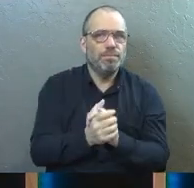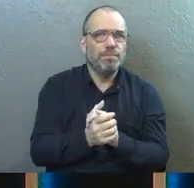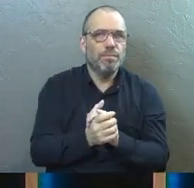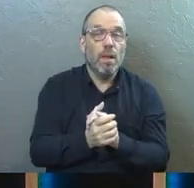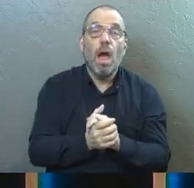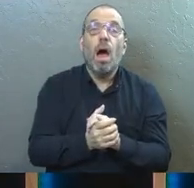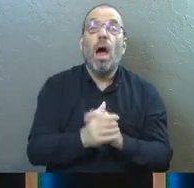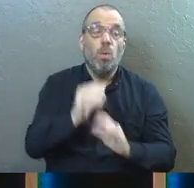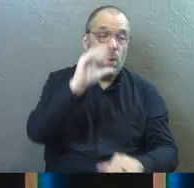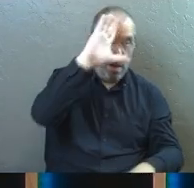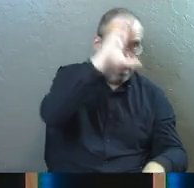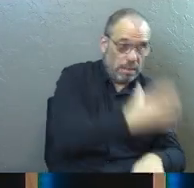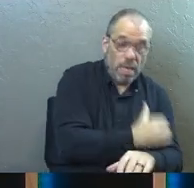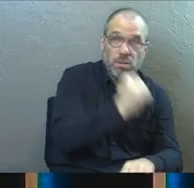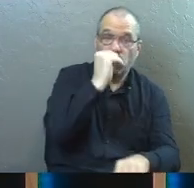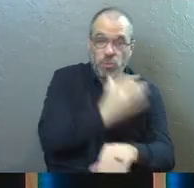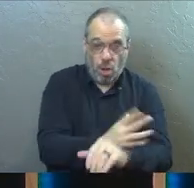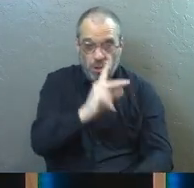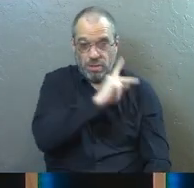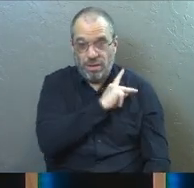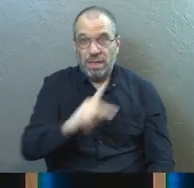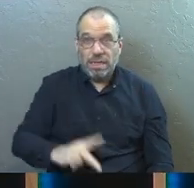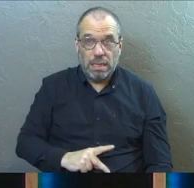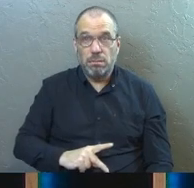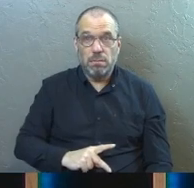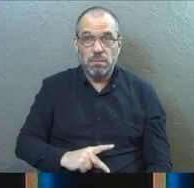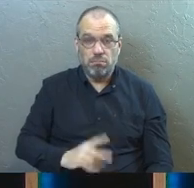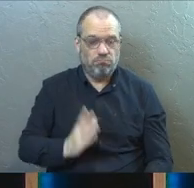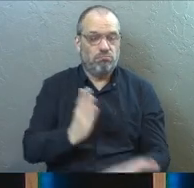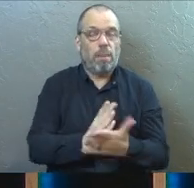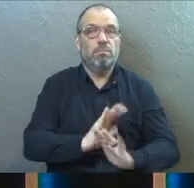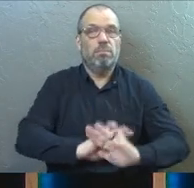We're the sons and daughters of the king. Full stop.